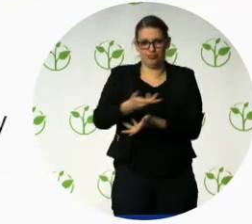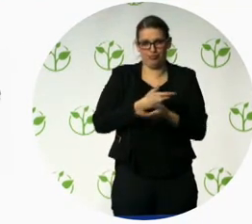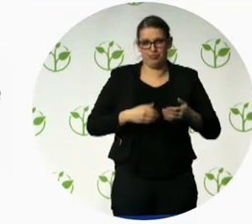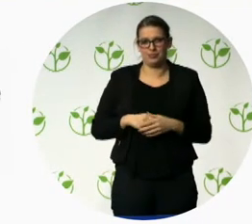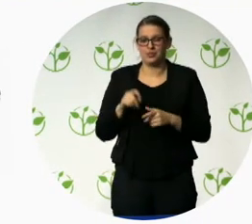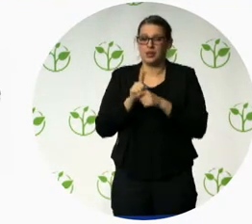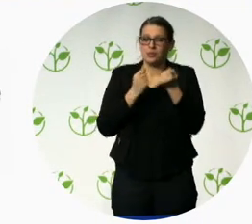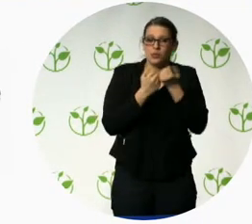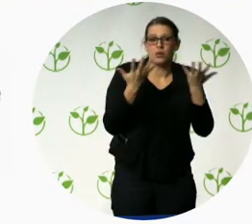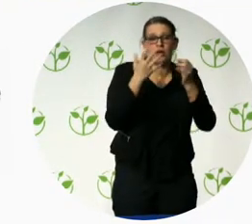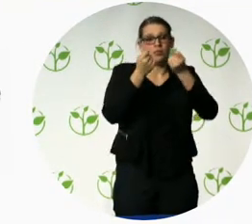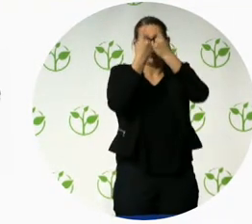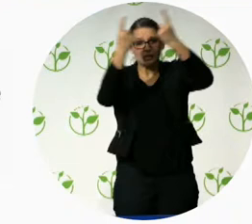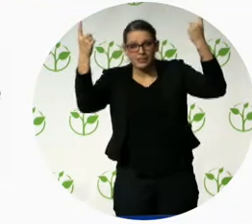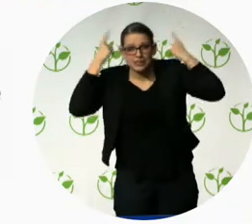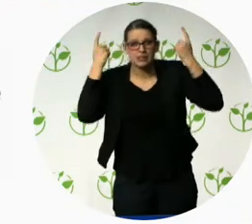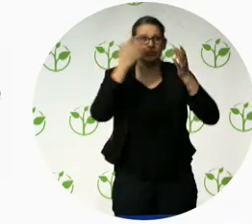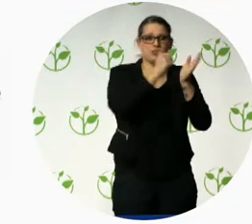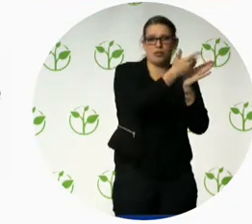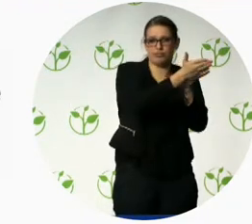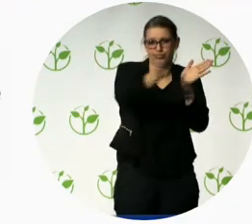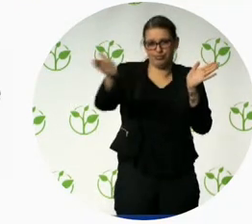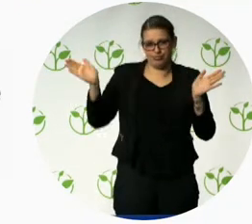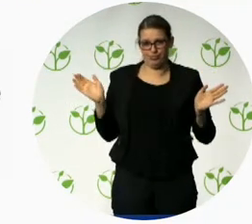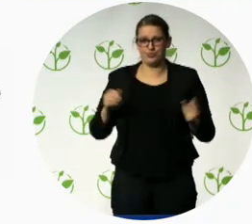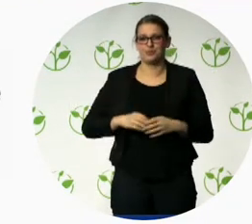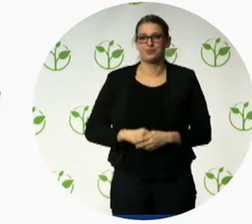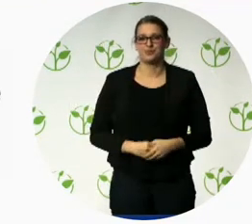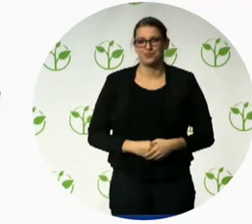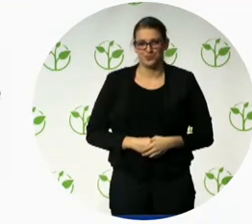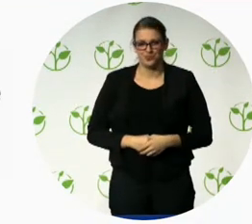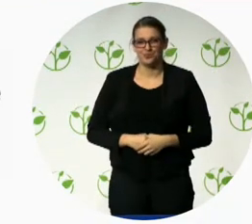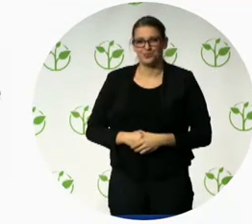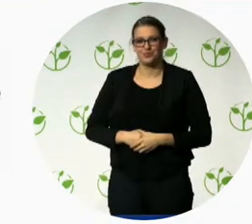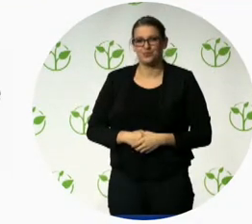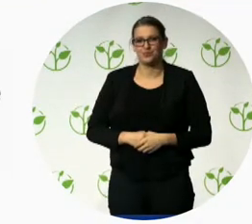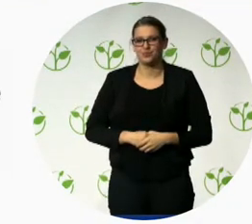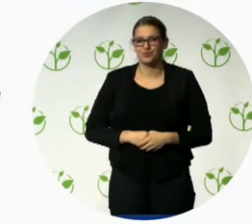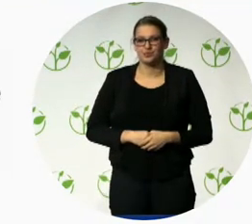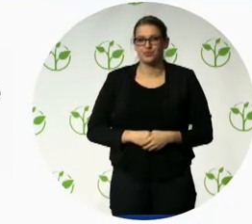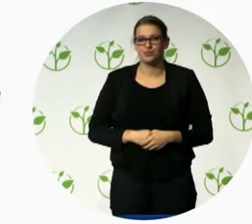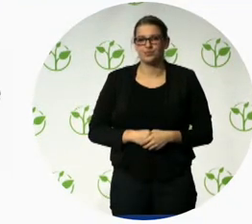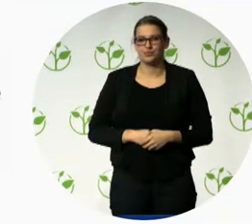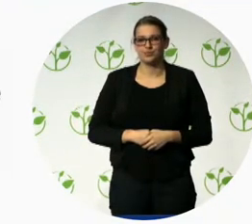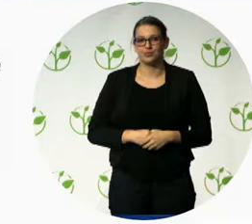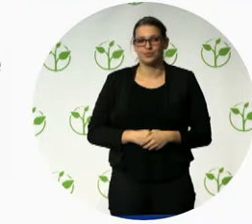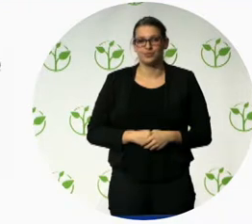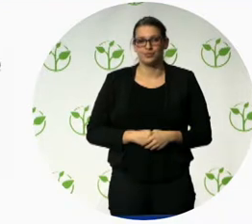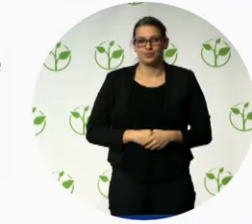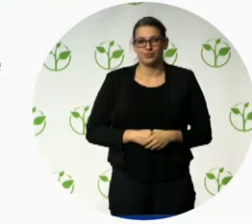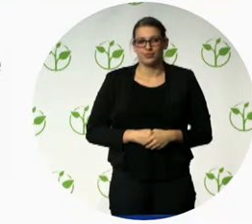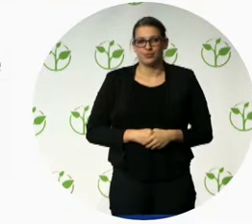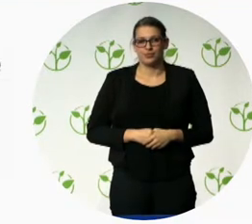in accessibility is we need amazing leaders. And Satya is an amazing leader. He has a son with cerebral palsy. He